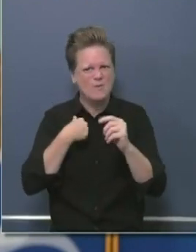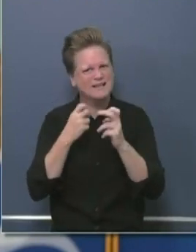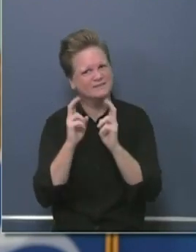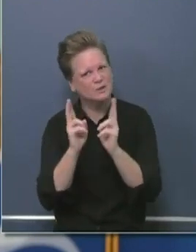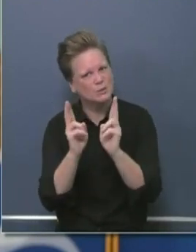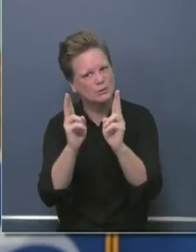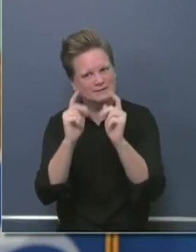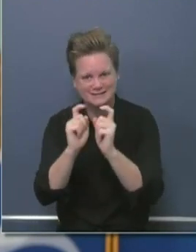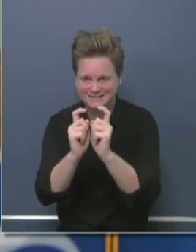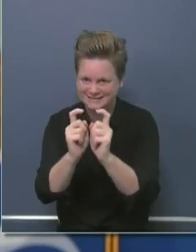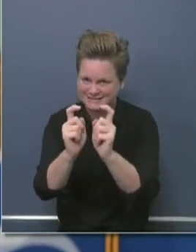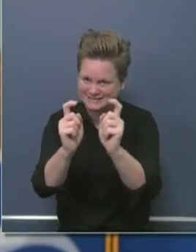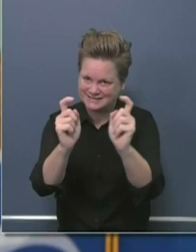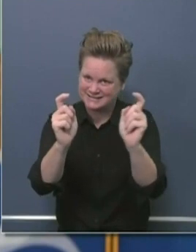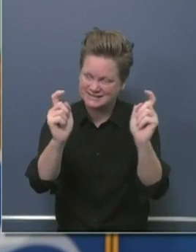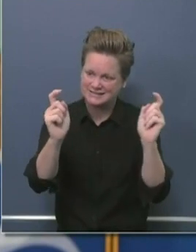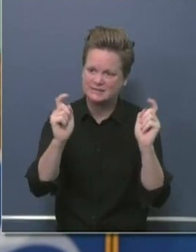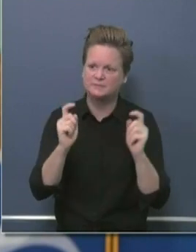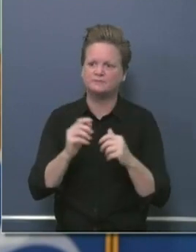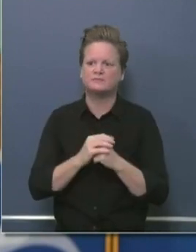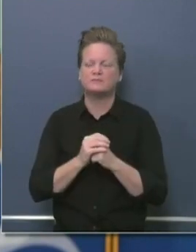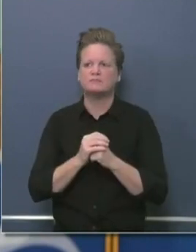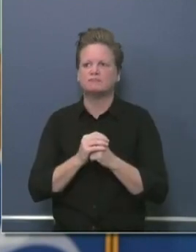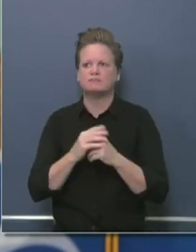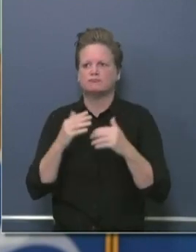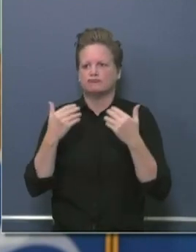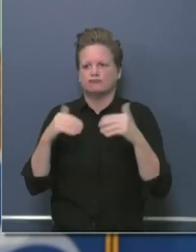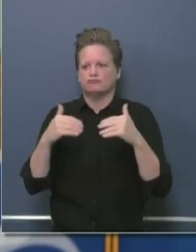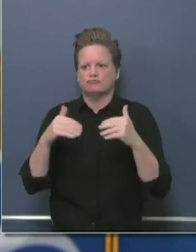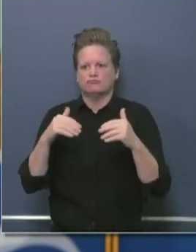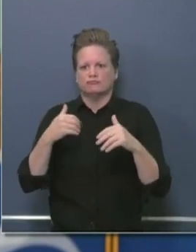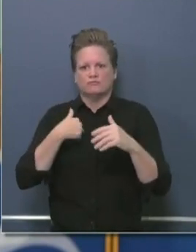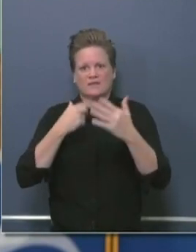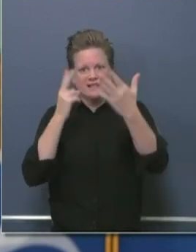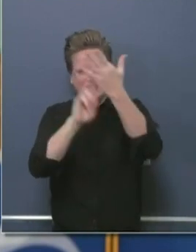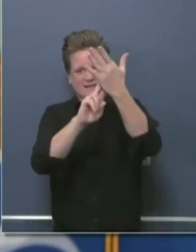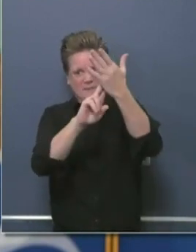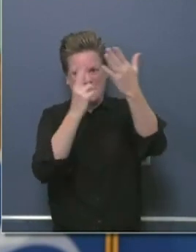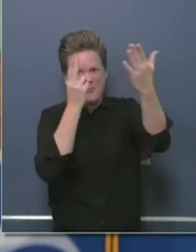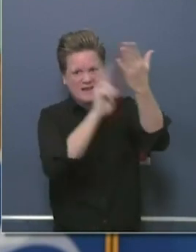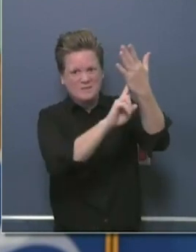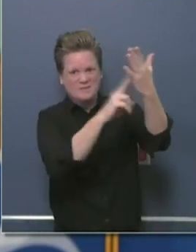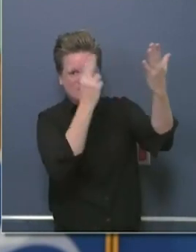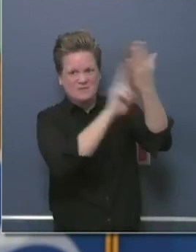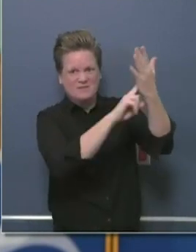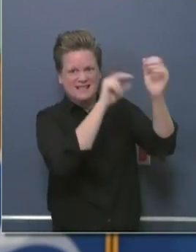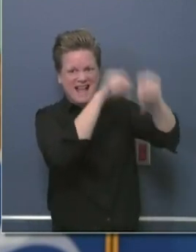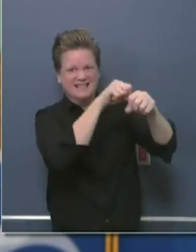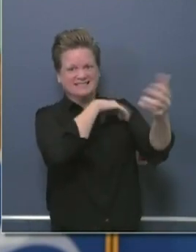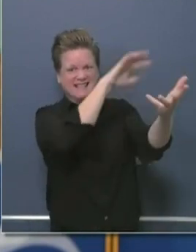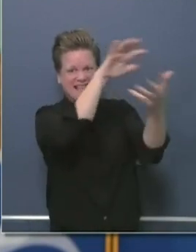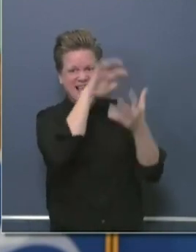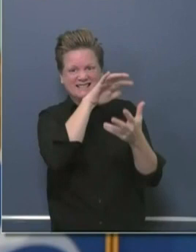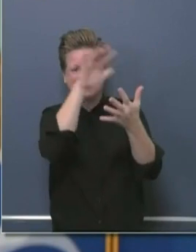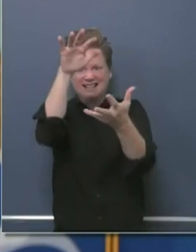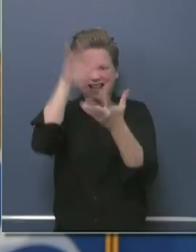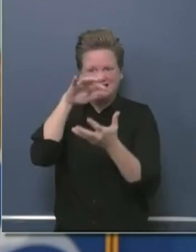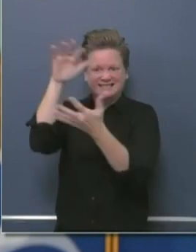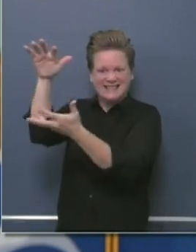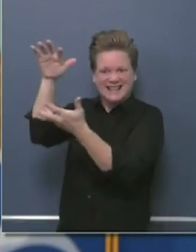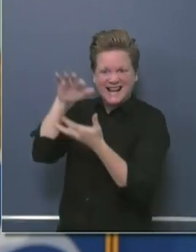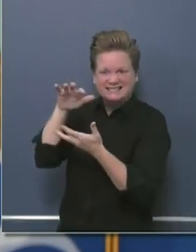We were a beneficiary of these larger contracts and some security in our supply chain. So that's good news on the front end.